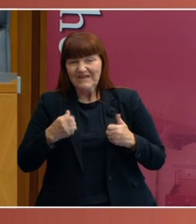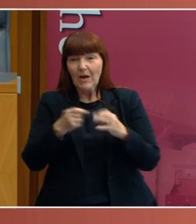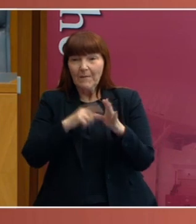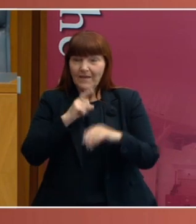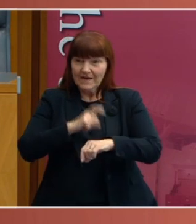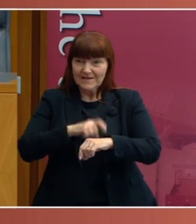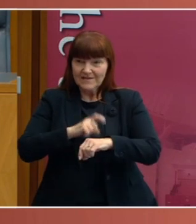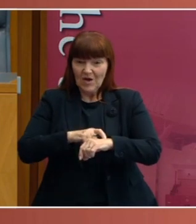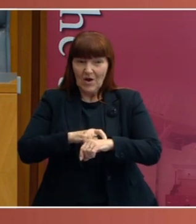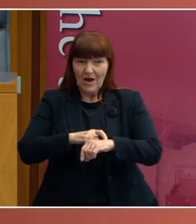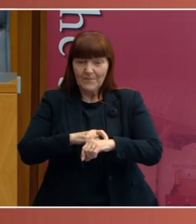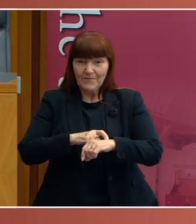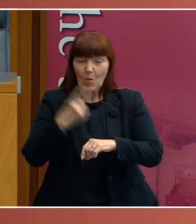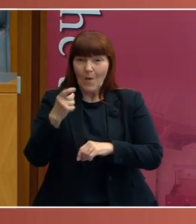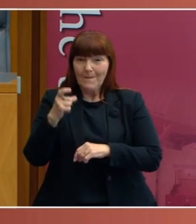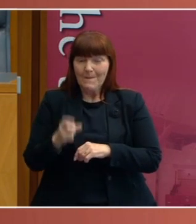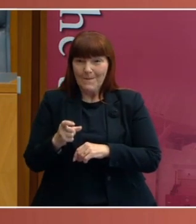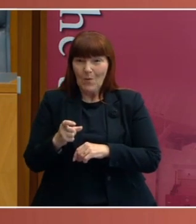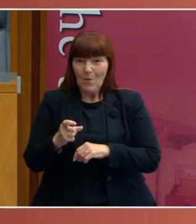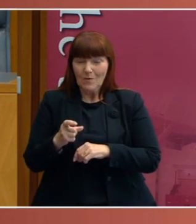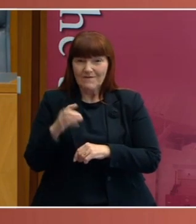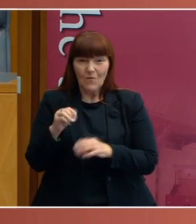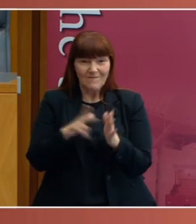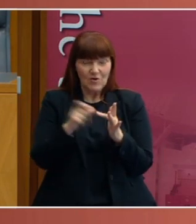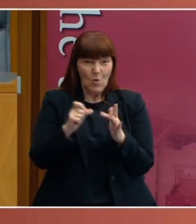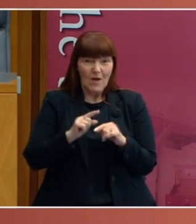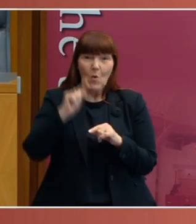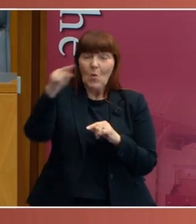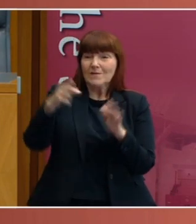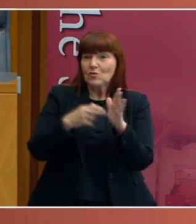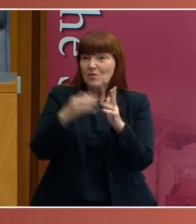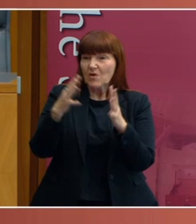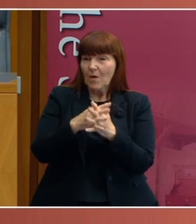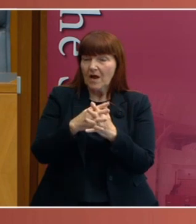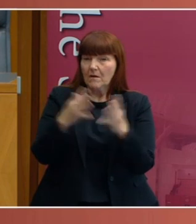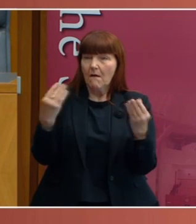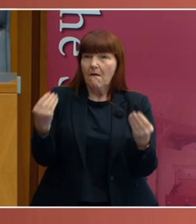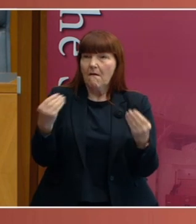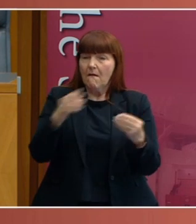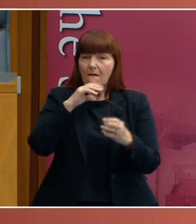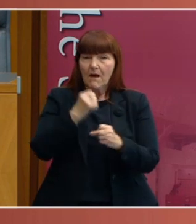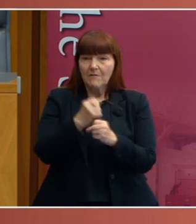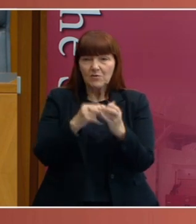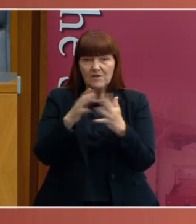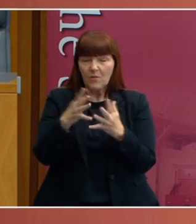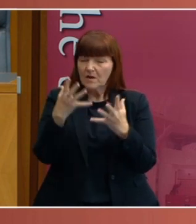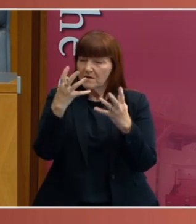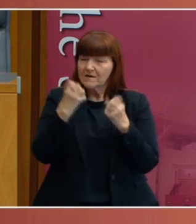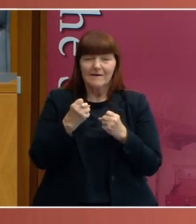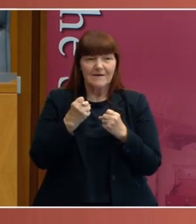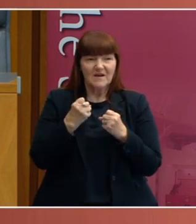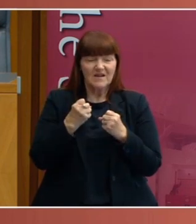someone from Victoria had brought it into New South Wales. Well, New South Wales was absolutely livid and